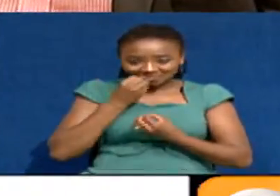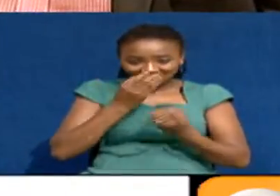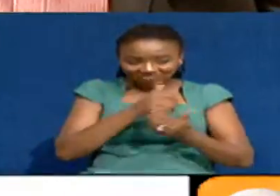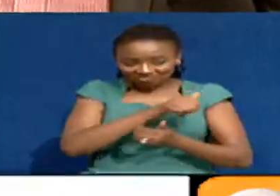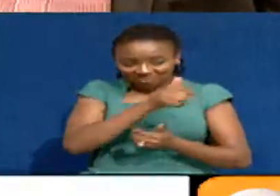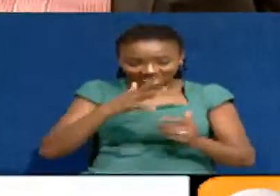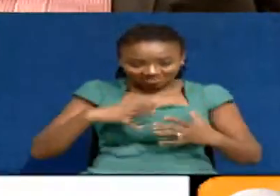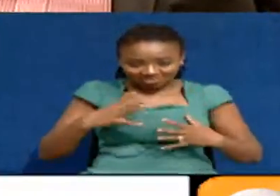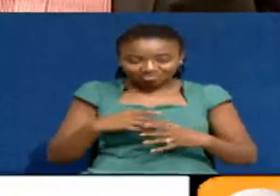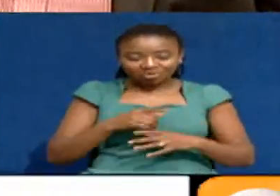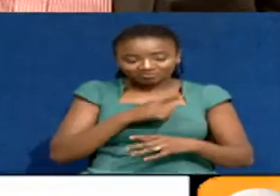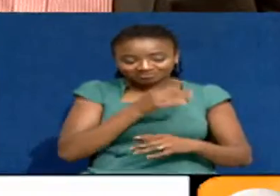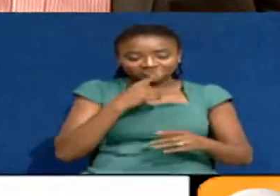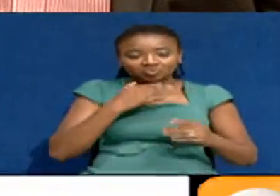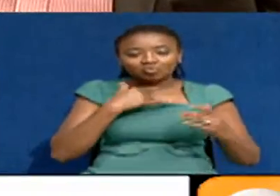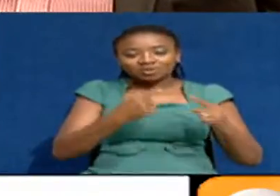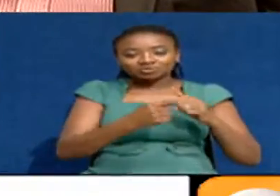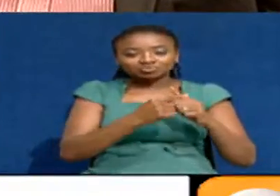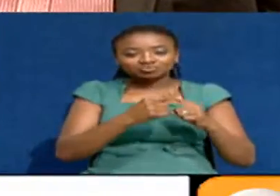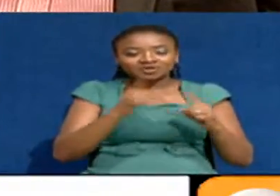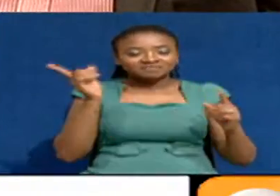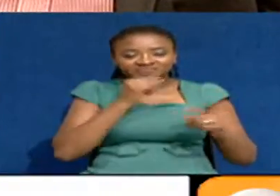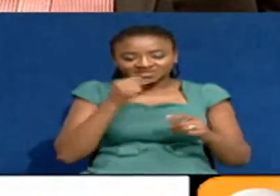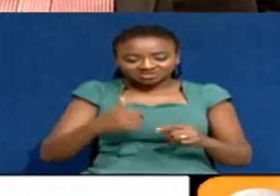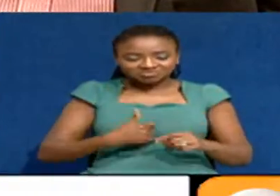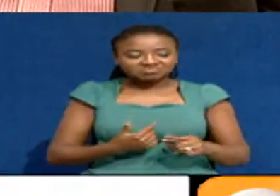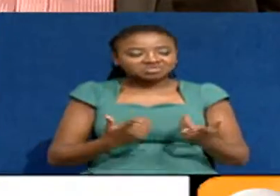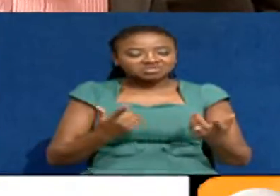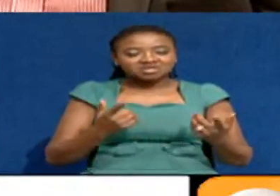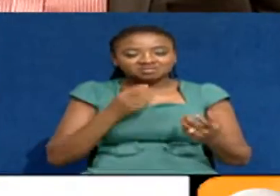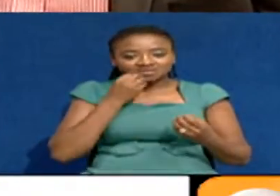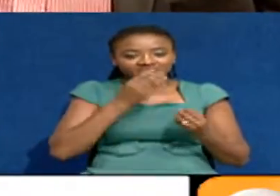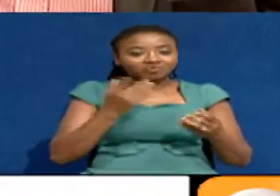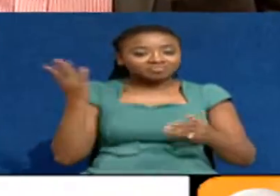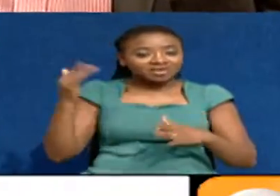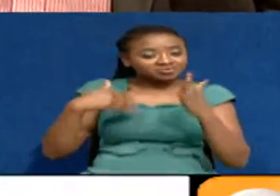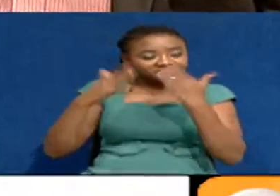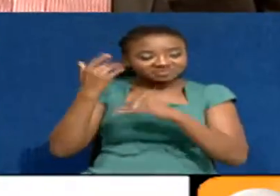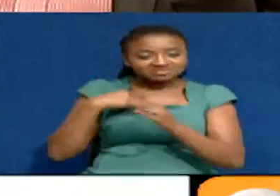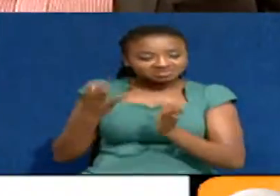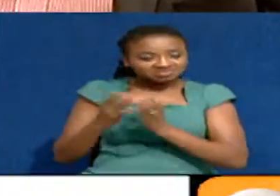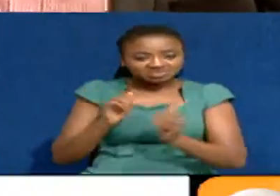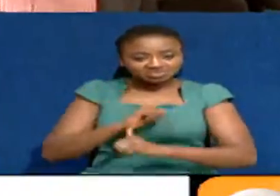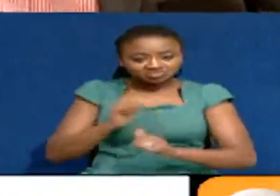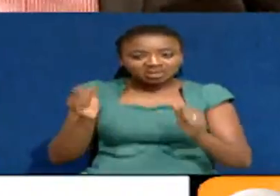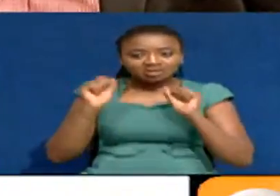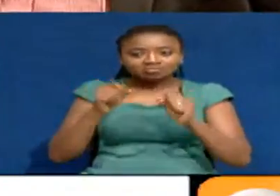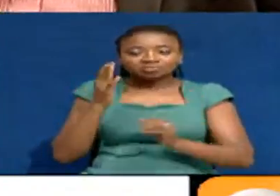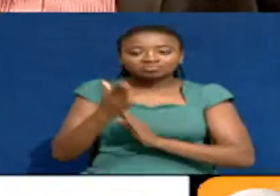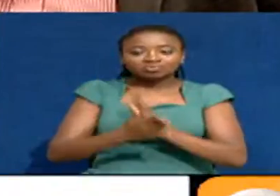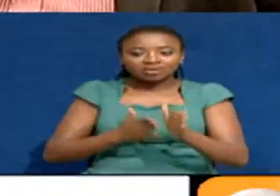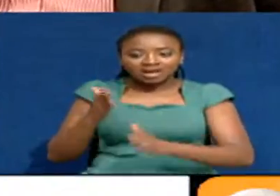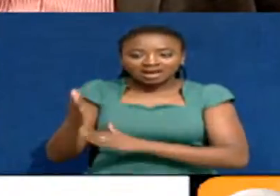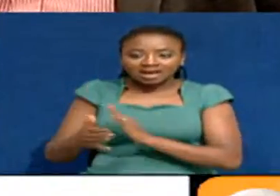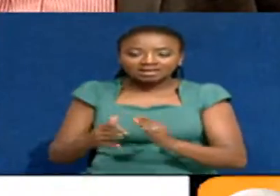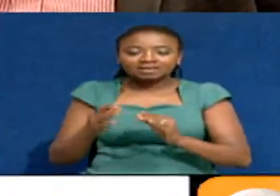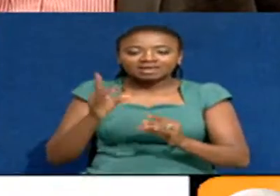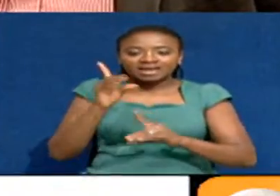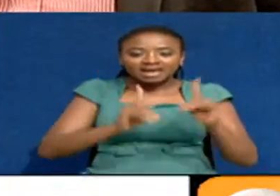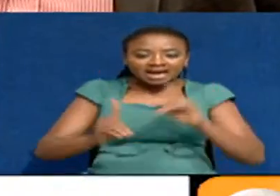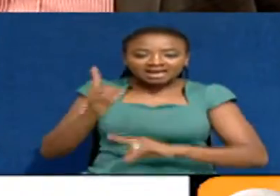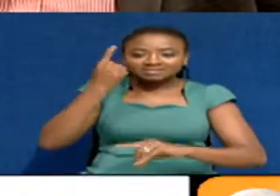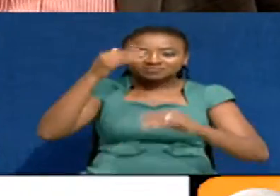started doing business 40 years ago. At the university, we used to get, boom, $2,600. I would organize a disco and pick half the money from these guys.